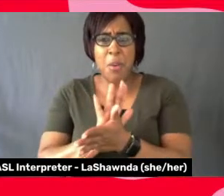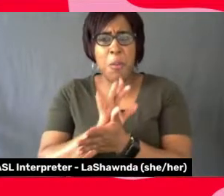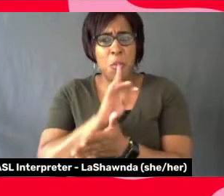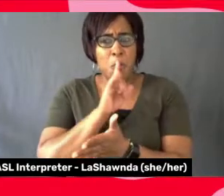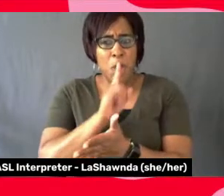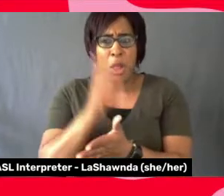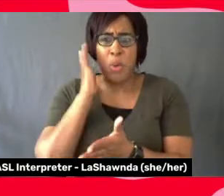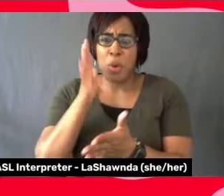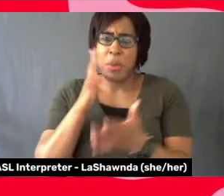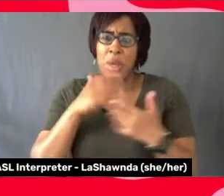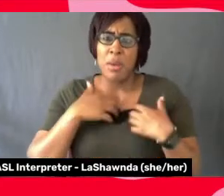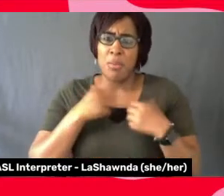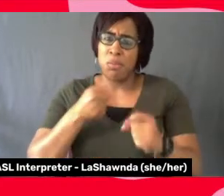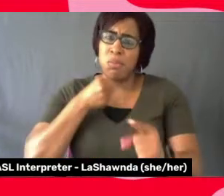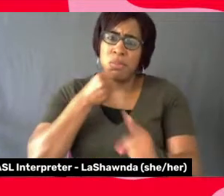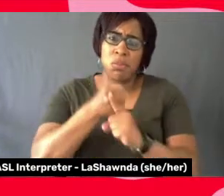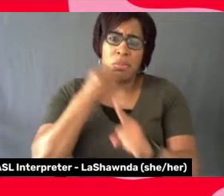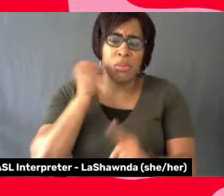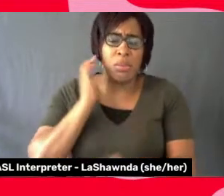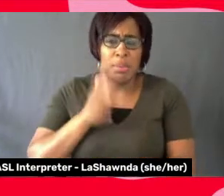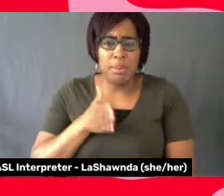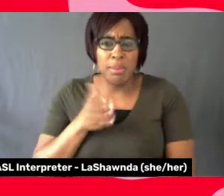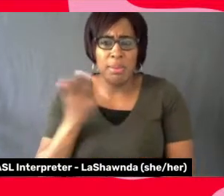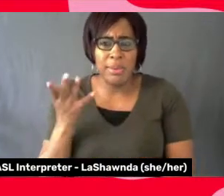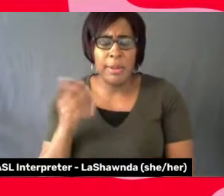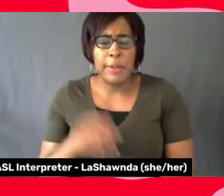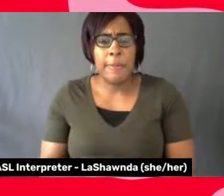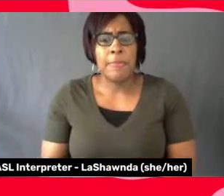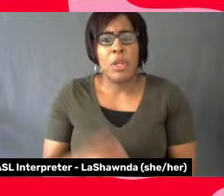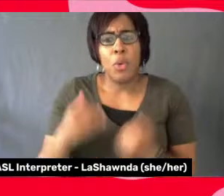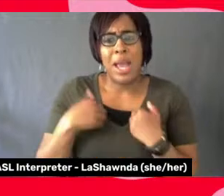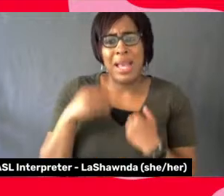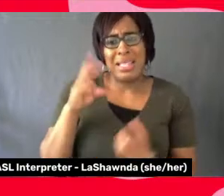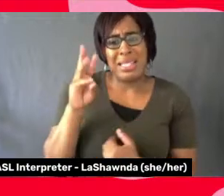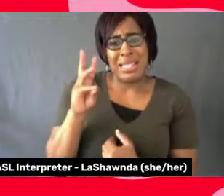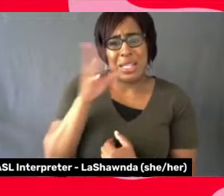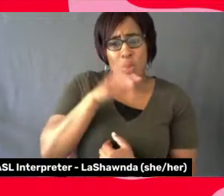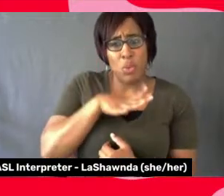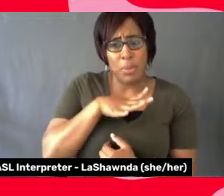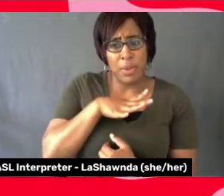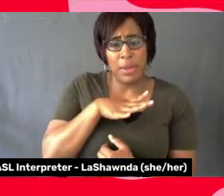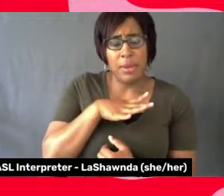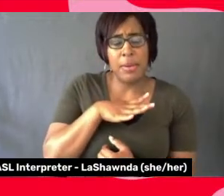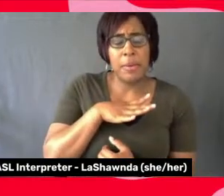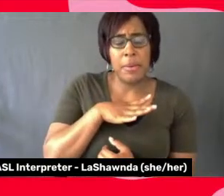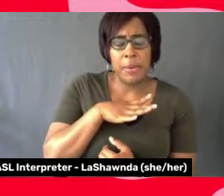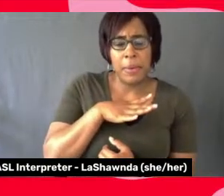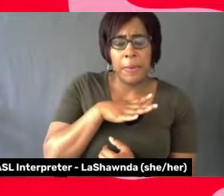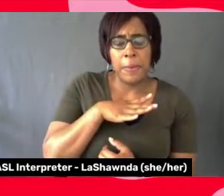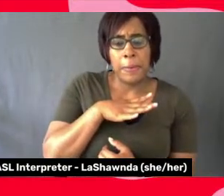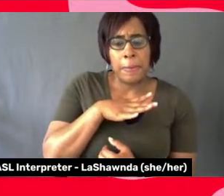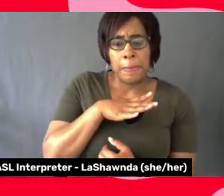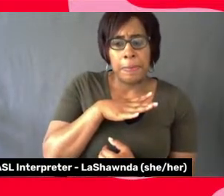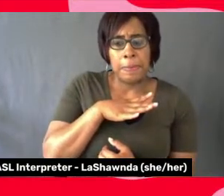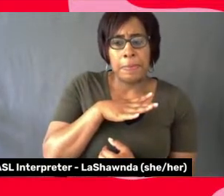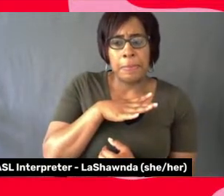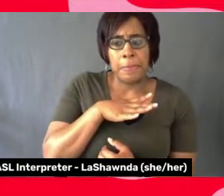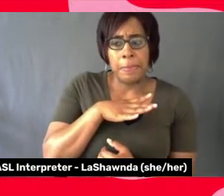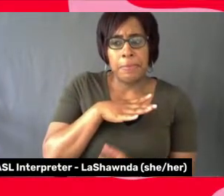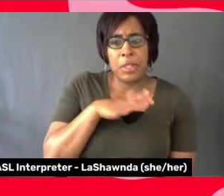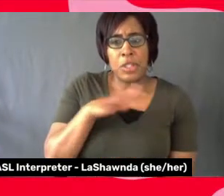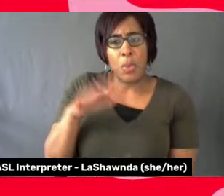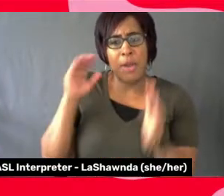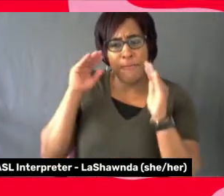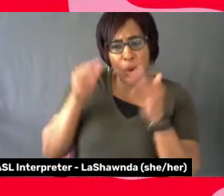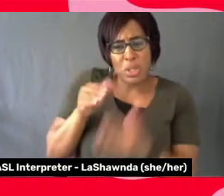it was, it looked at these six women, six women, how they change representation